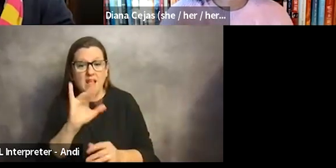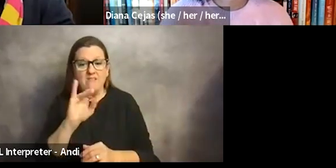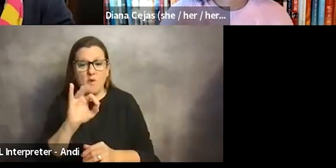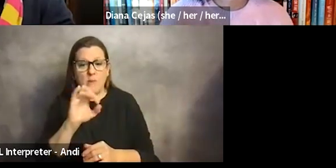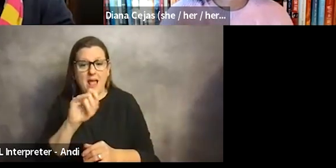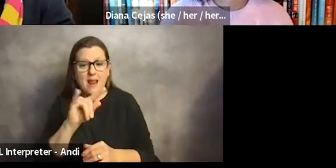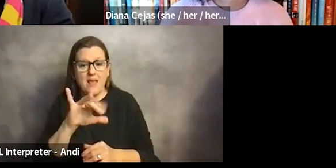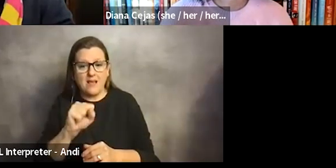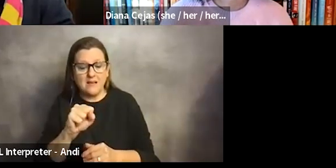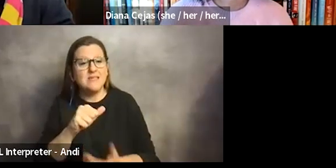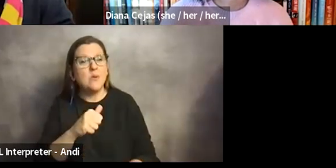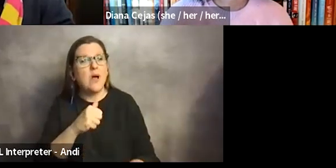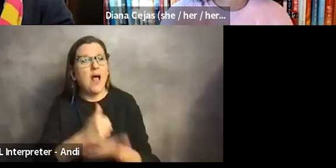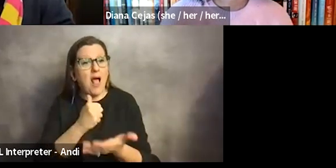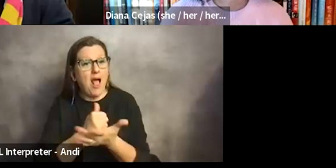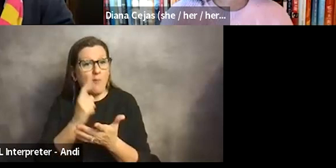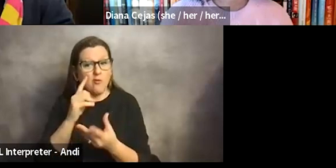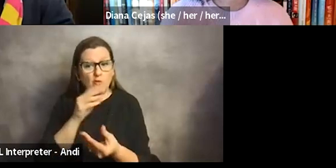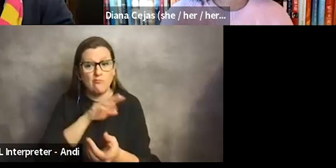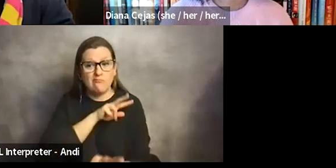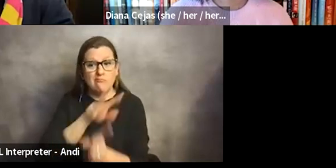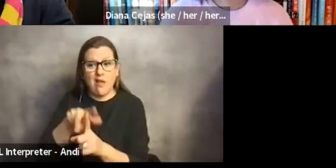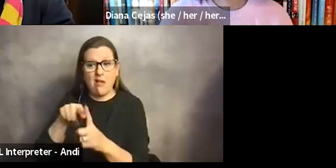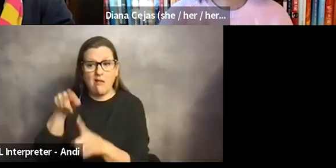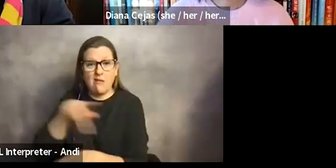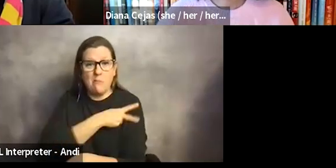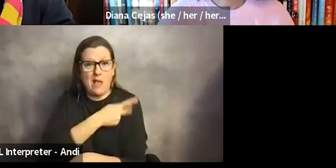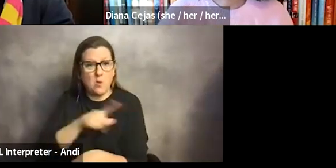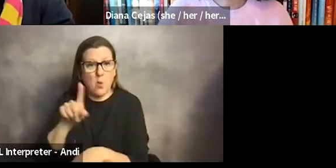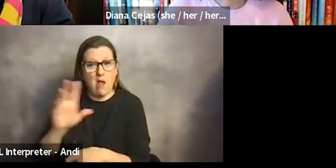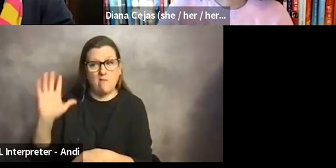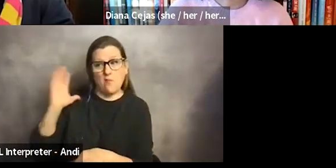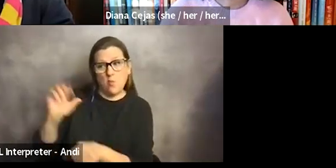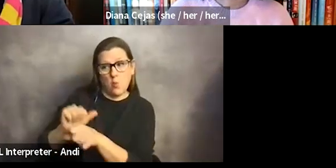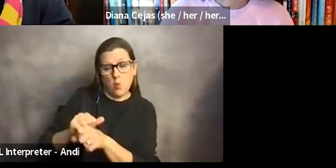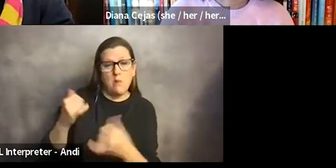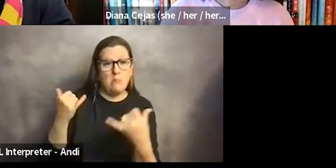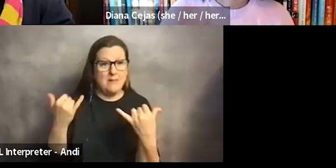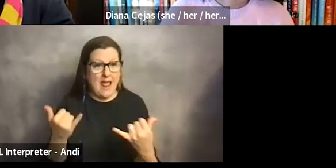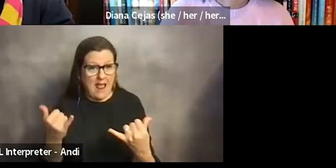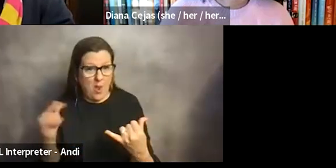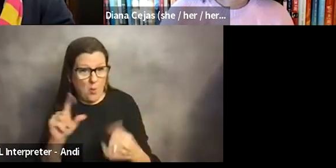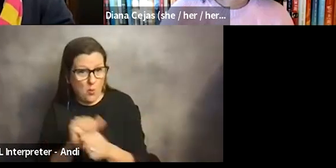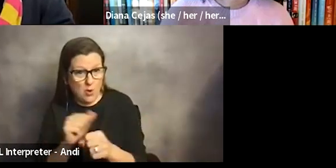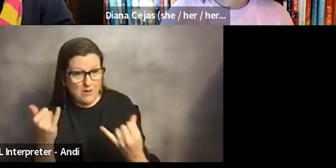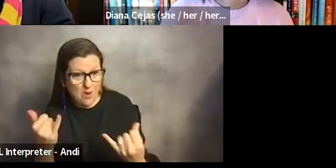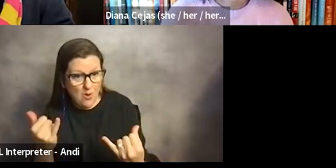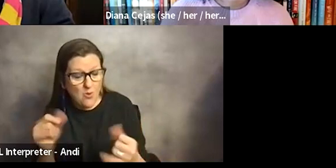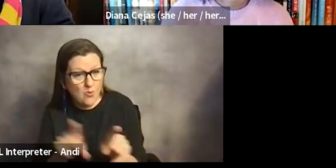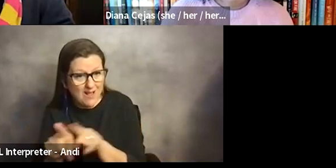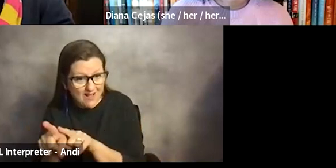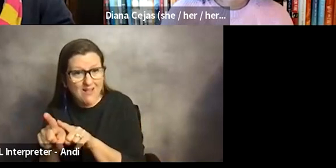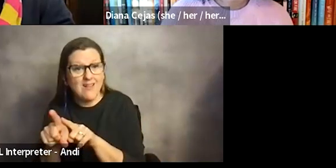for patients, um, where I, uh, previously worked and I'm currently, you know, in process of doing that where I am now, um,